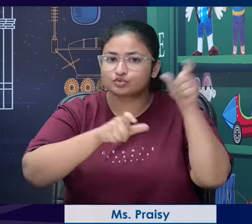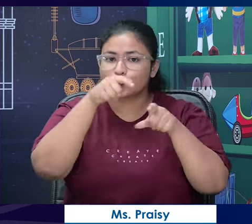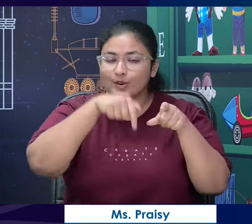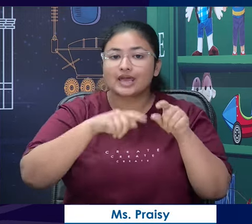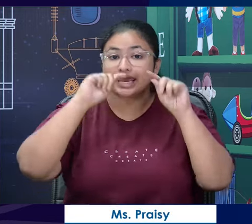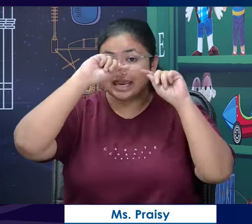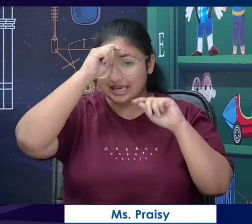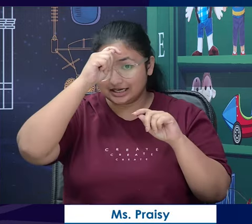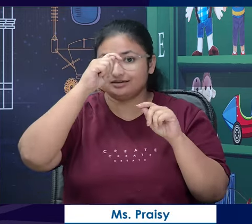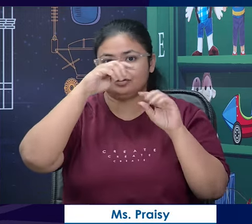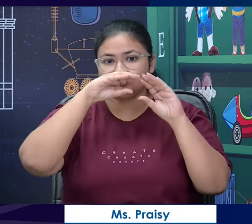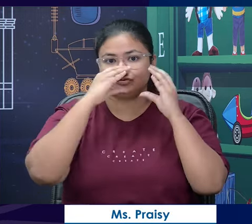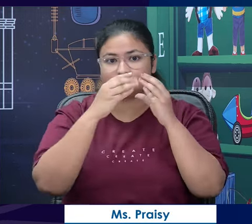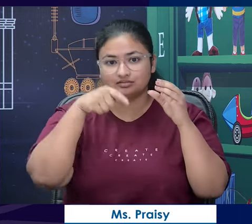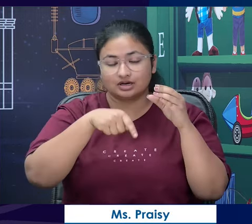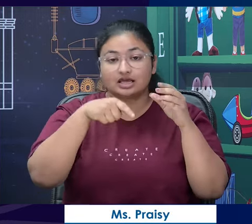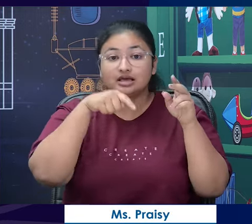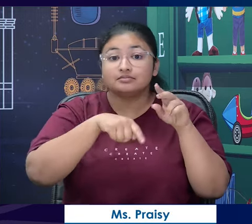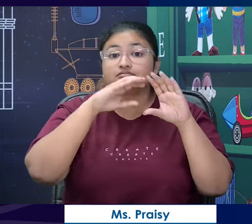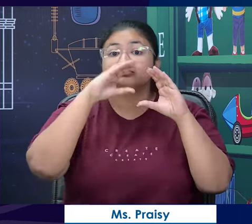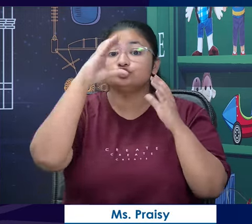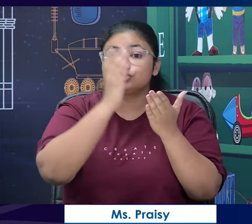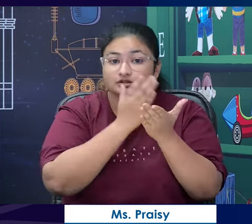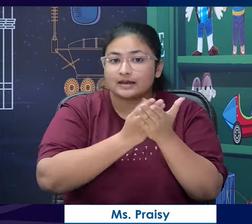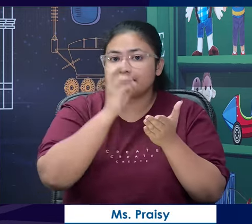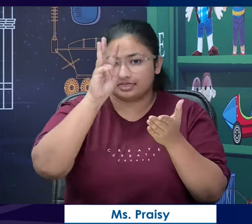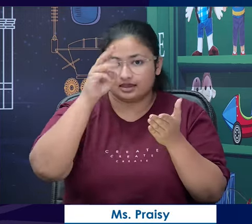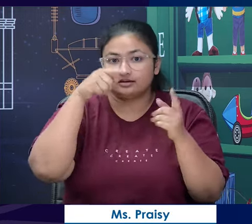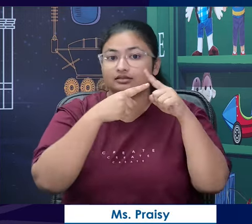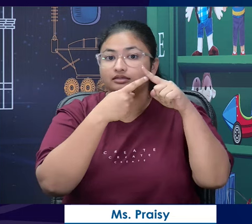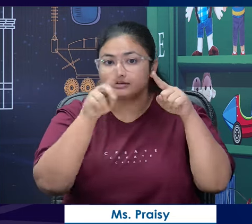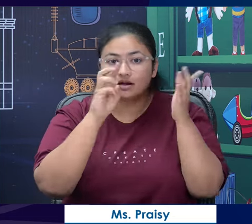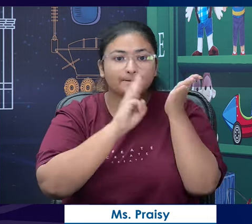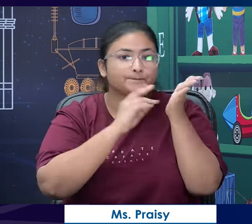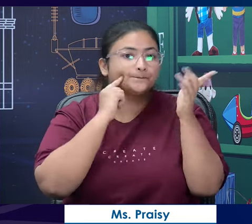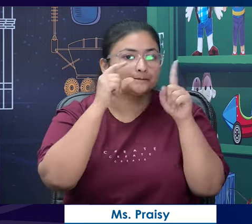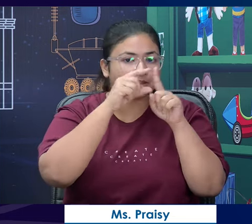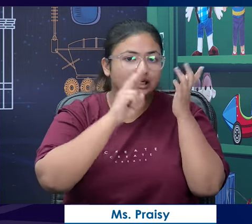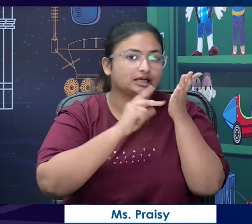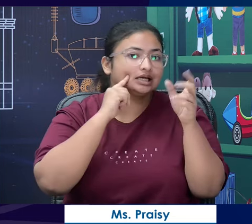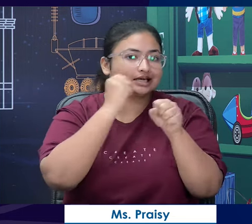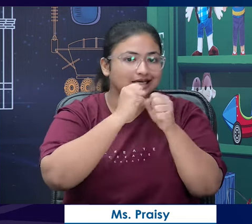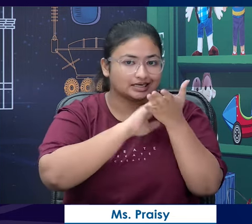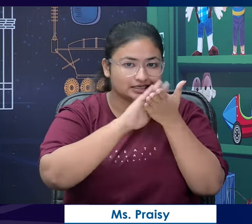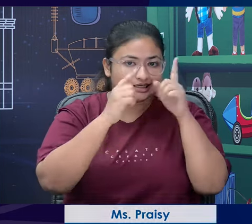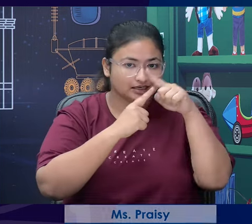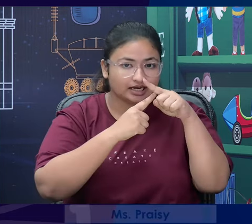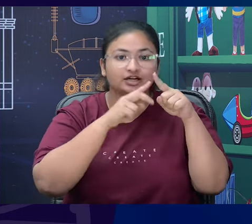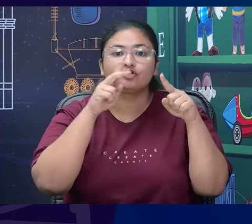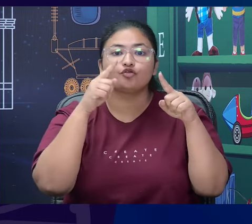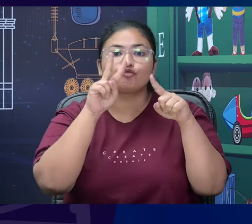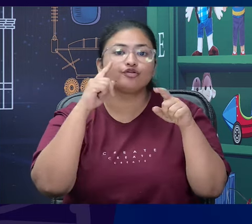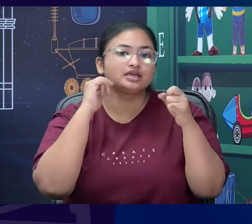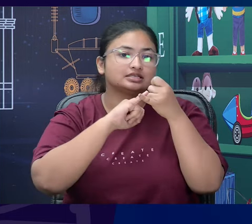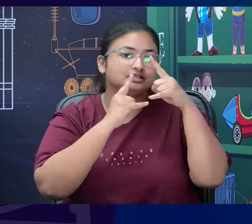class where we are going to study chapter number 3, The Midnight Visitor from your book, Footprints Without Feet, The